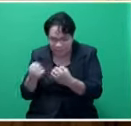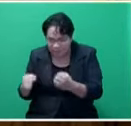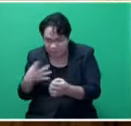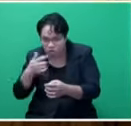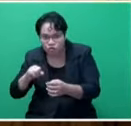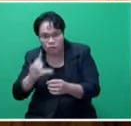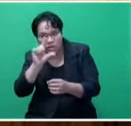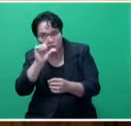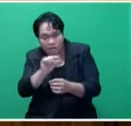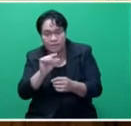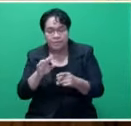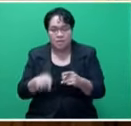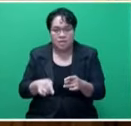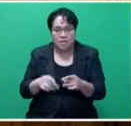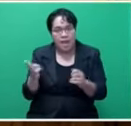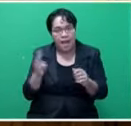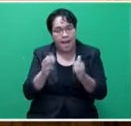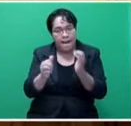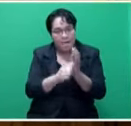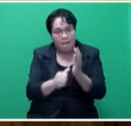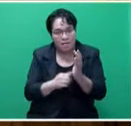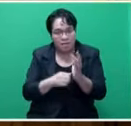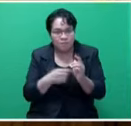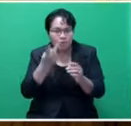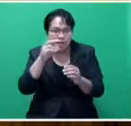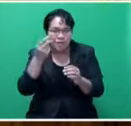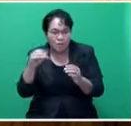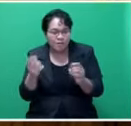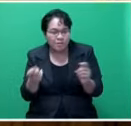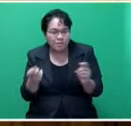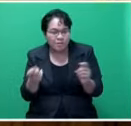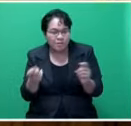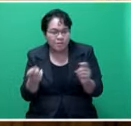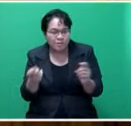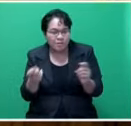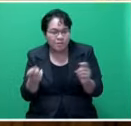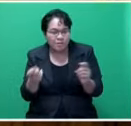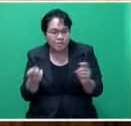Bill 2020 be debated, voted upon, and be passed.